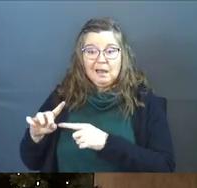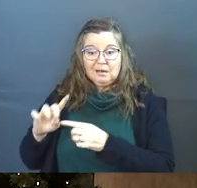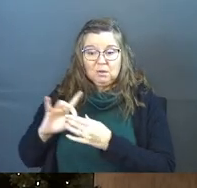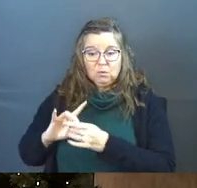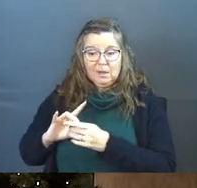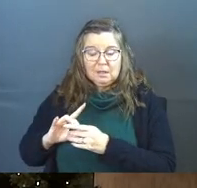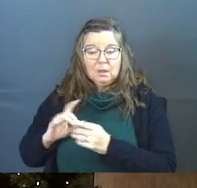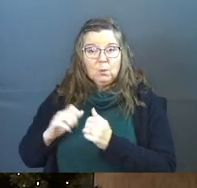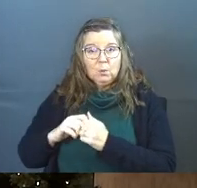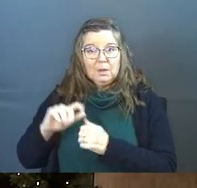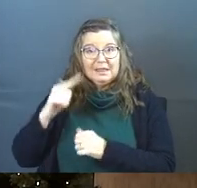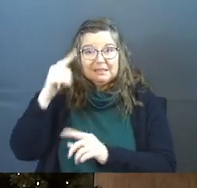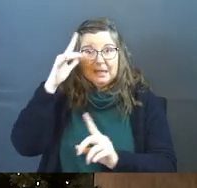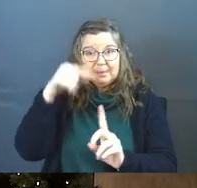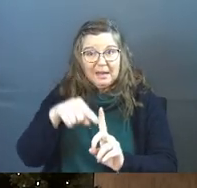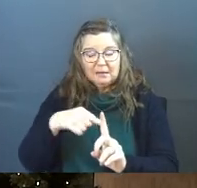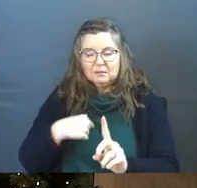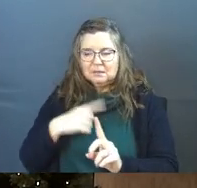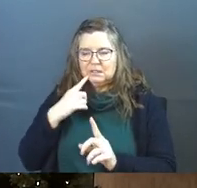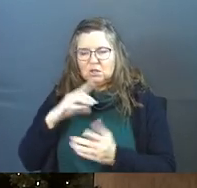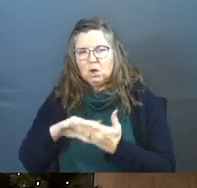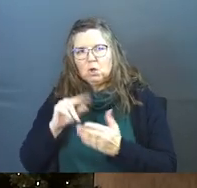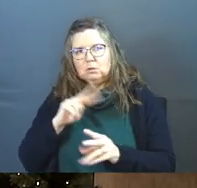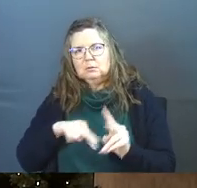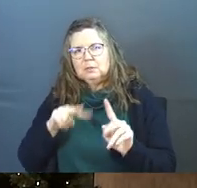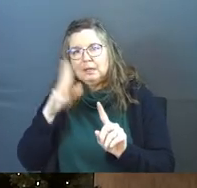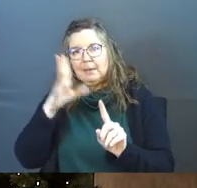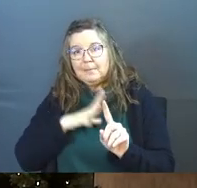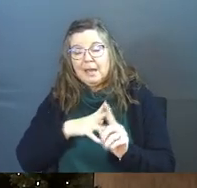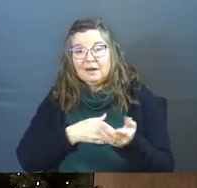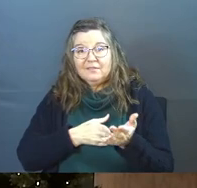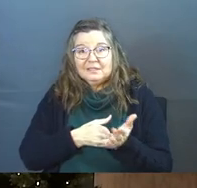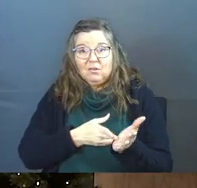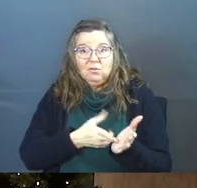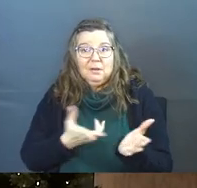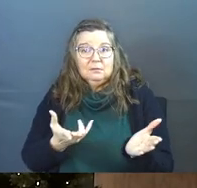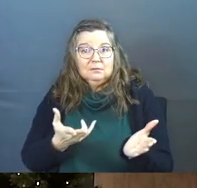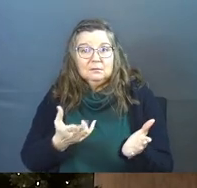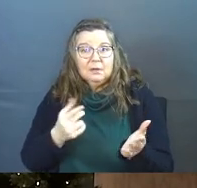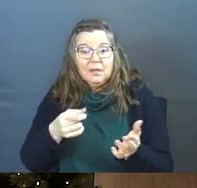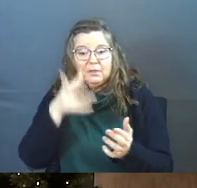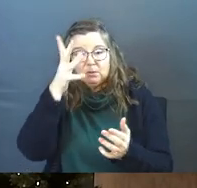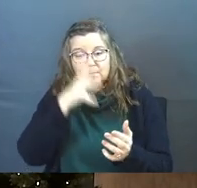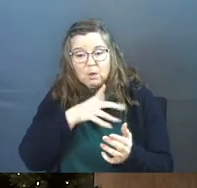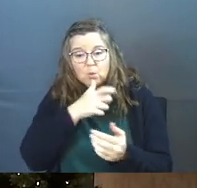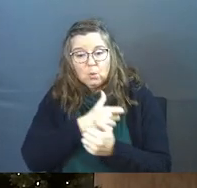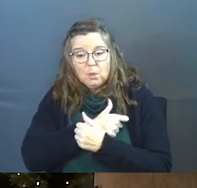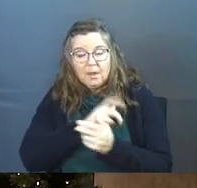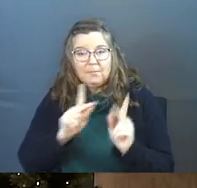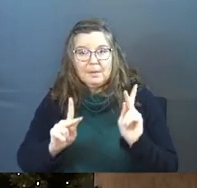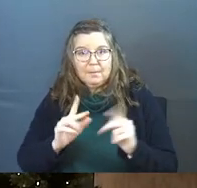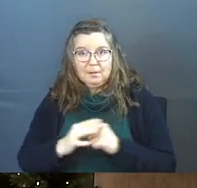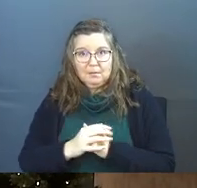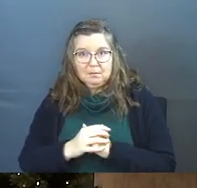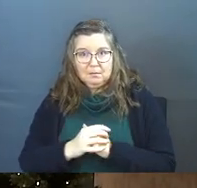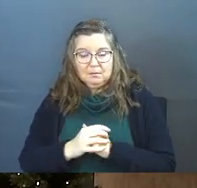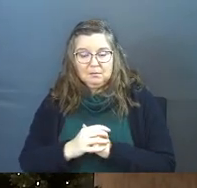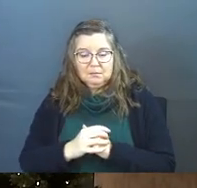in the relationship with this stepdad, he started to learn that this was a man of integrity. And this was a man who loved people.